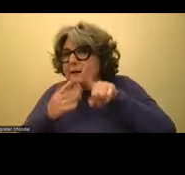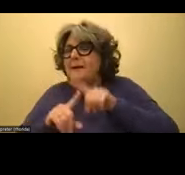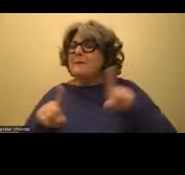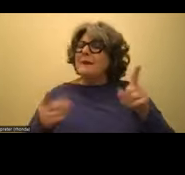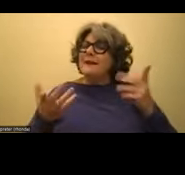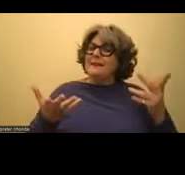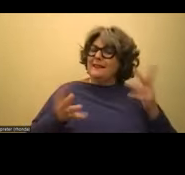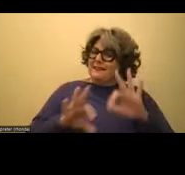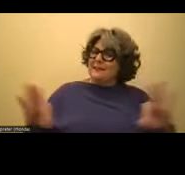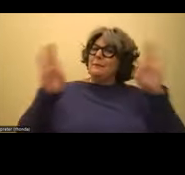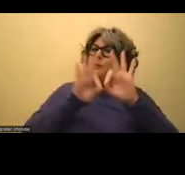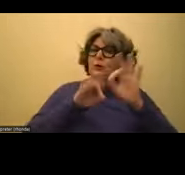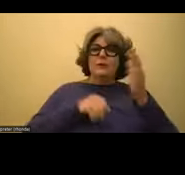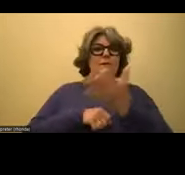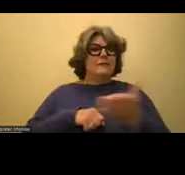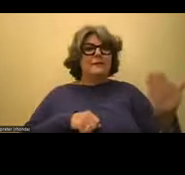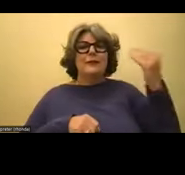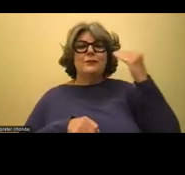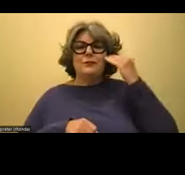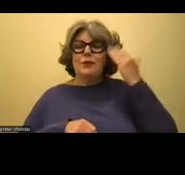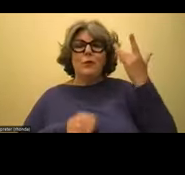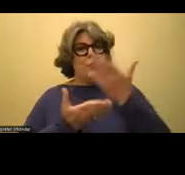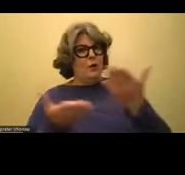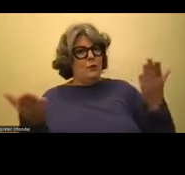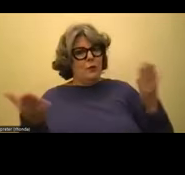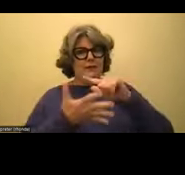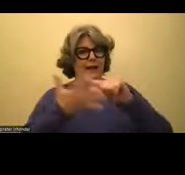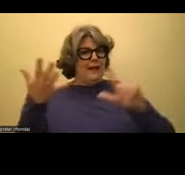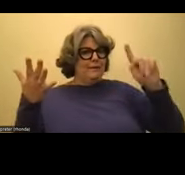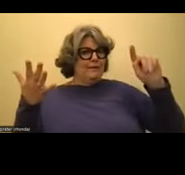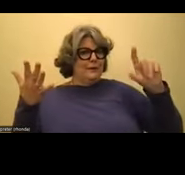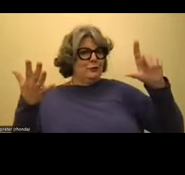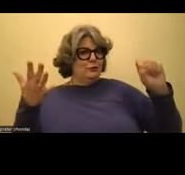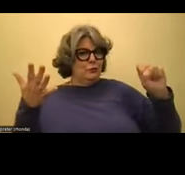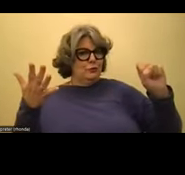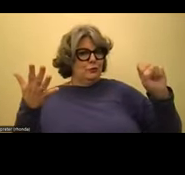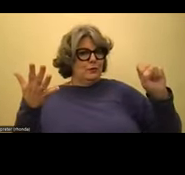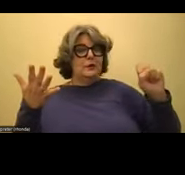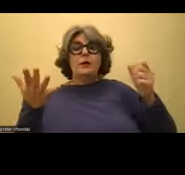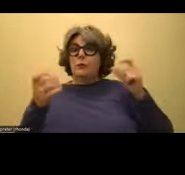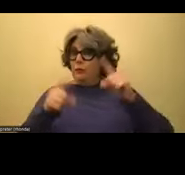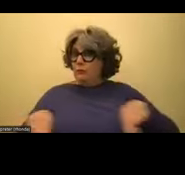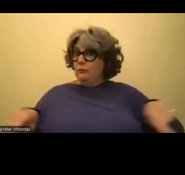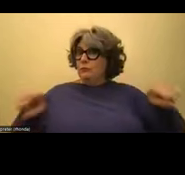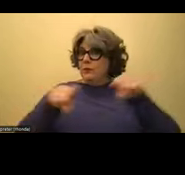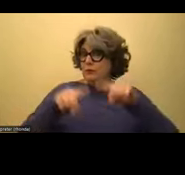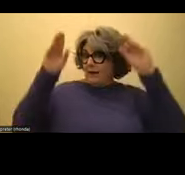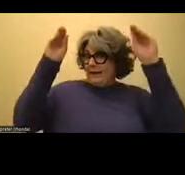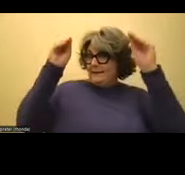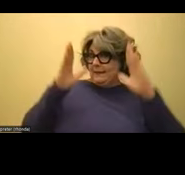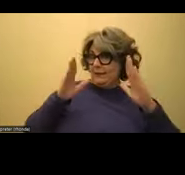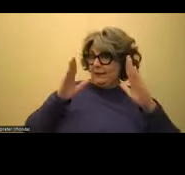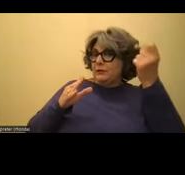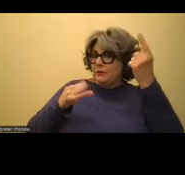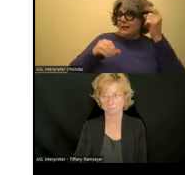important that you know why we have these tools and we want to make sure you understand how they work.